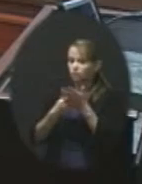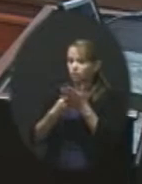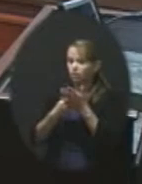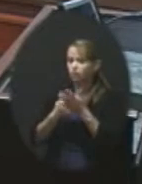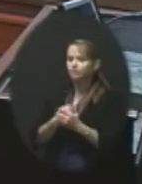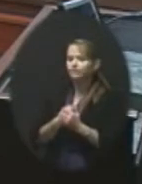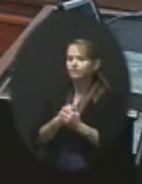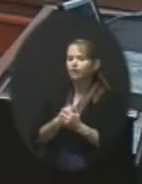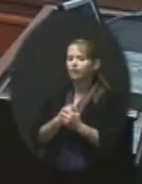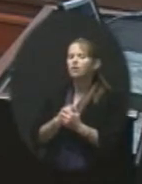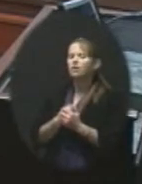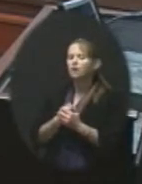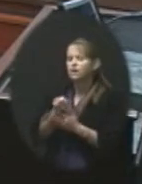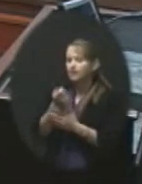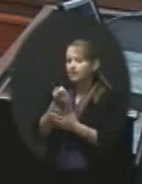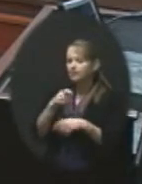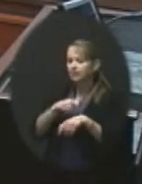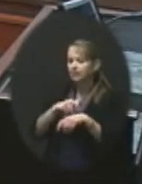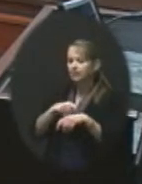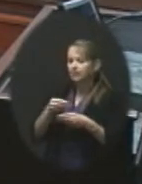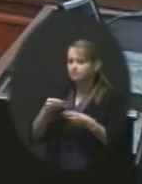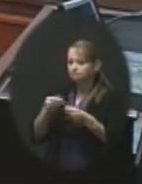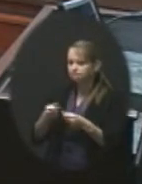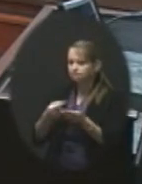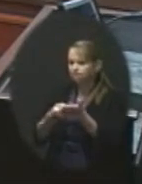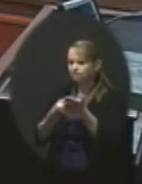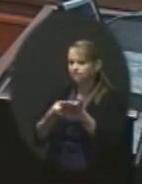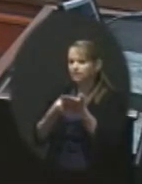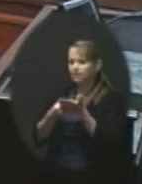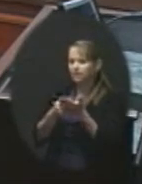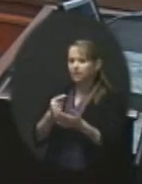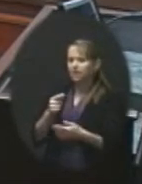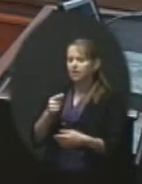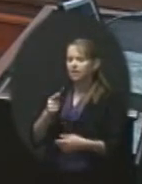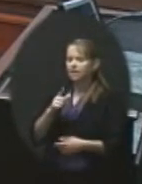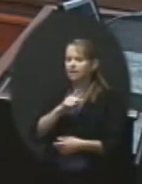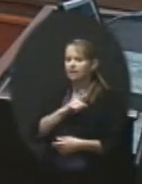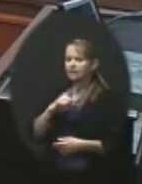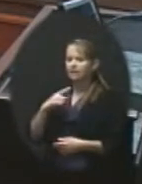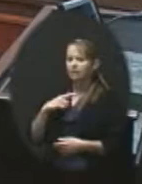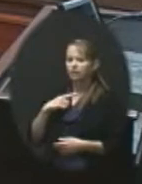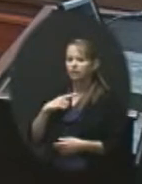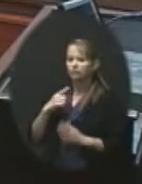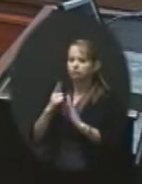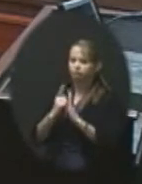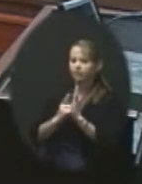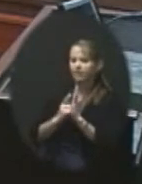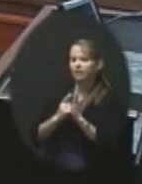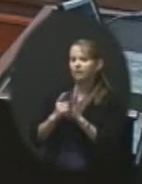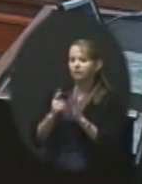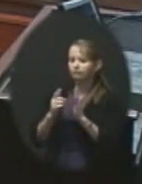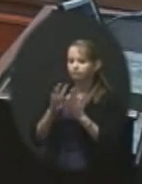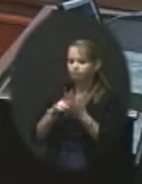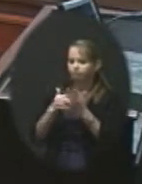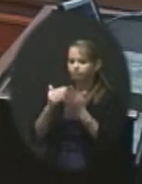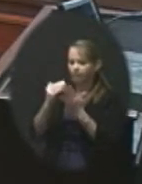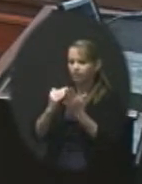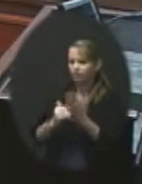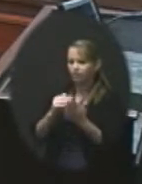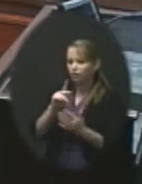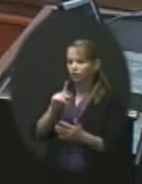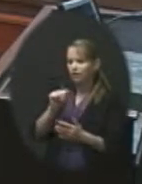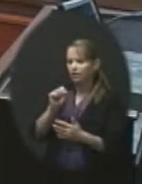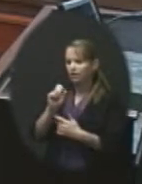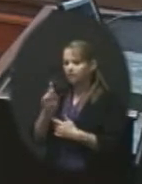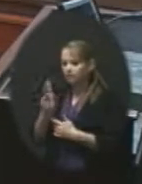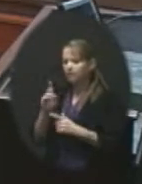going to spend a little bit of time talking about the legislative agenda for KSB. But I wanted to ask if there are other topics